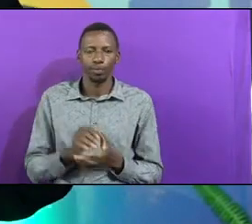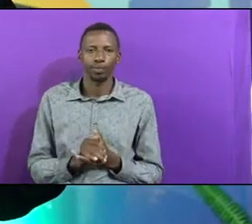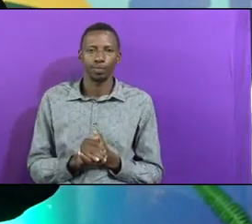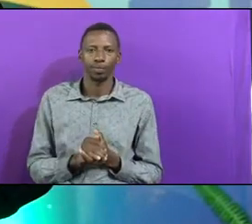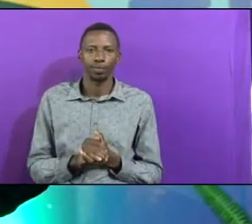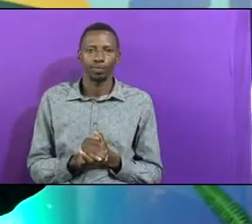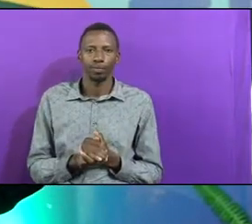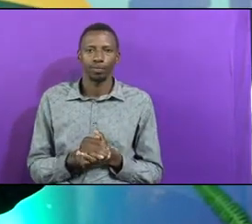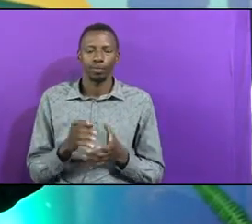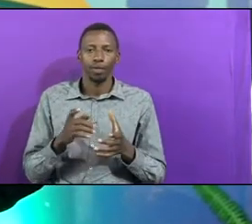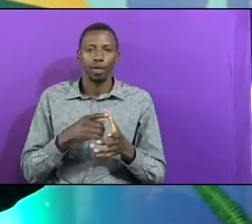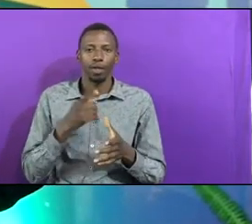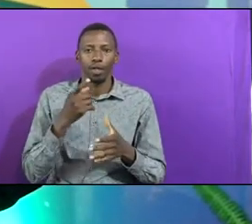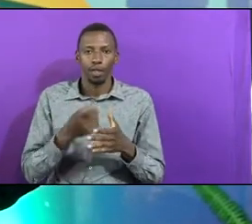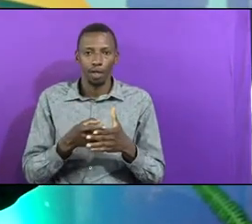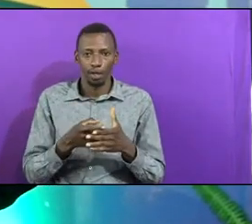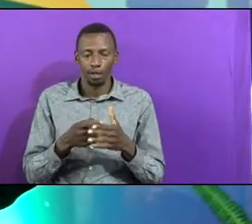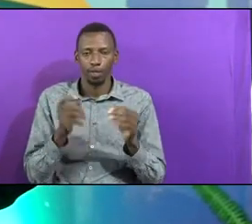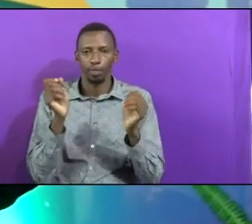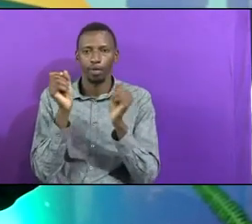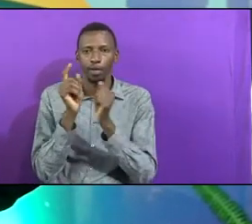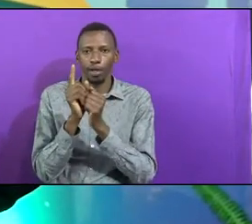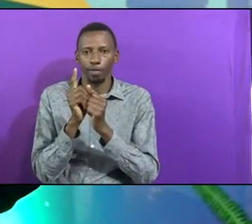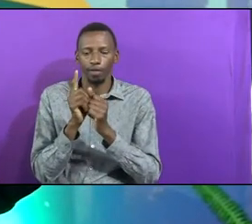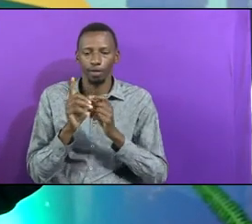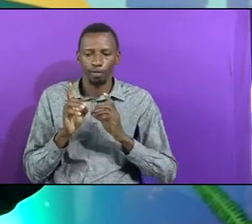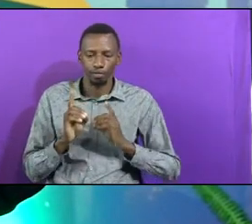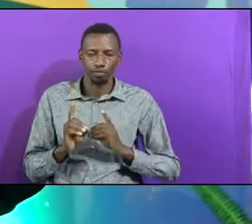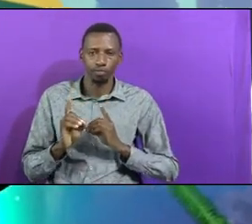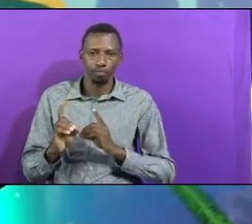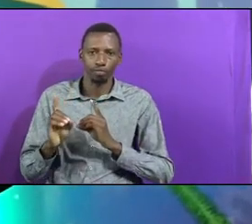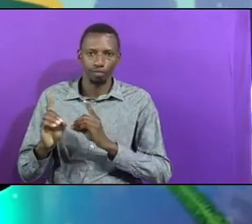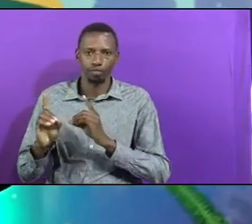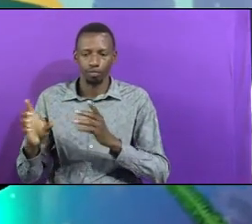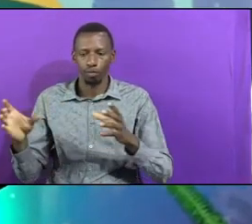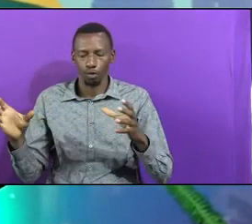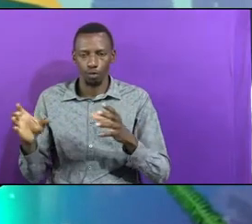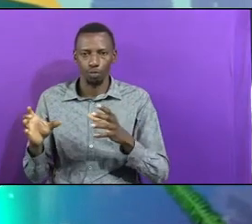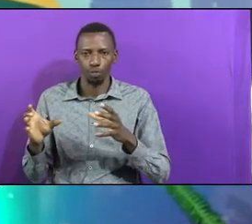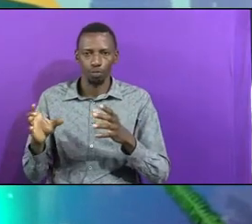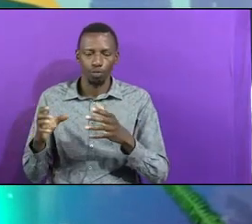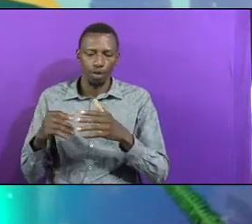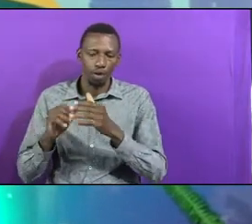Then the 11 disciples went away into Galilee